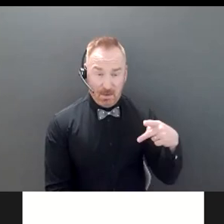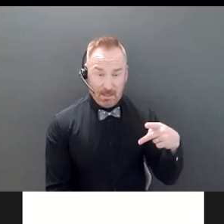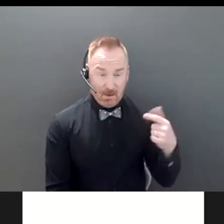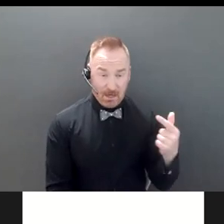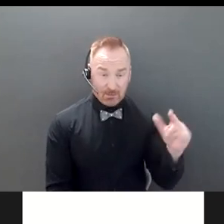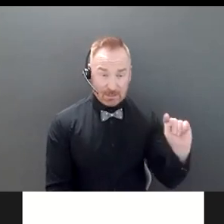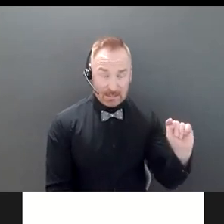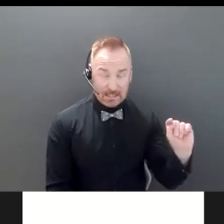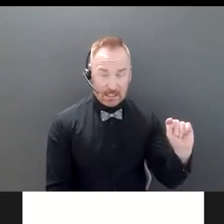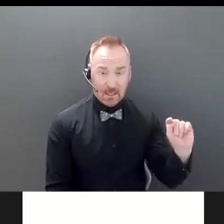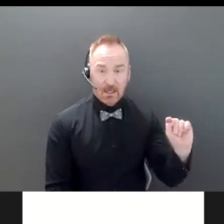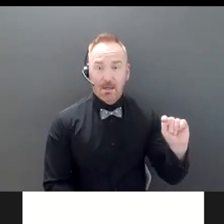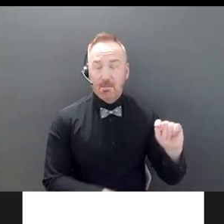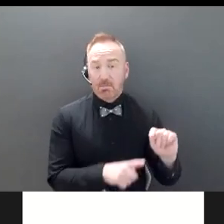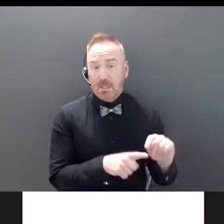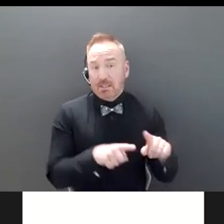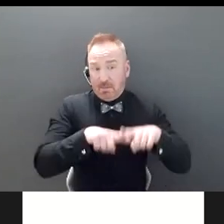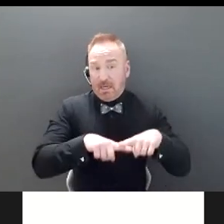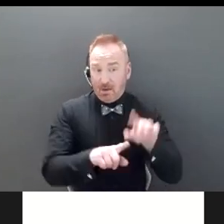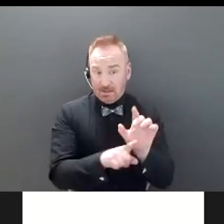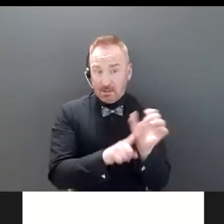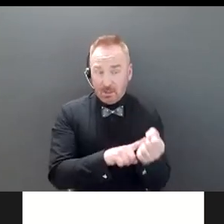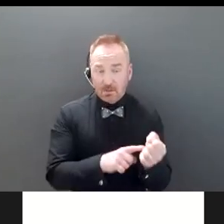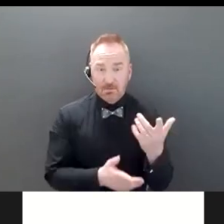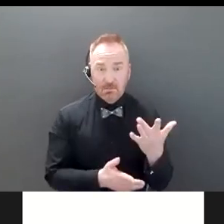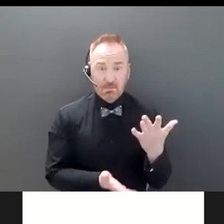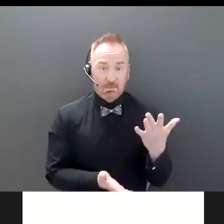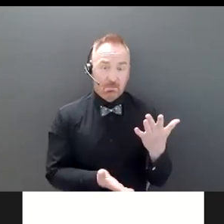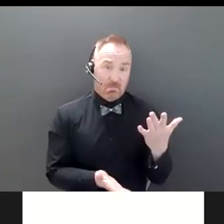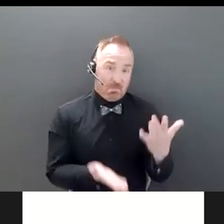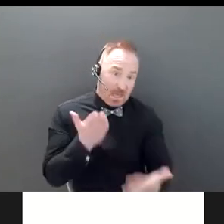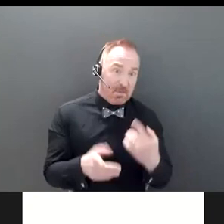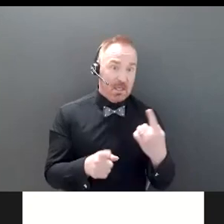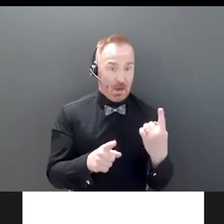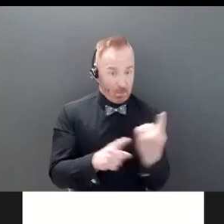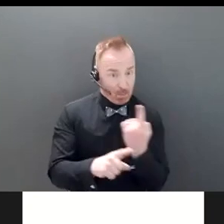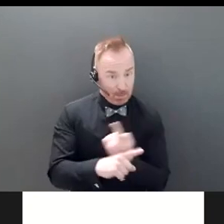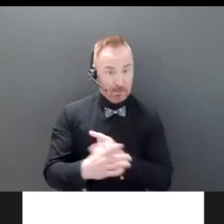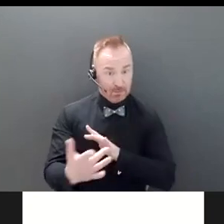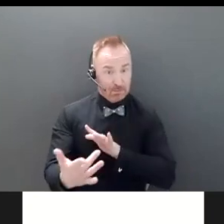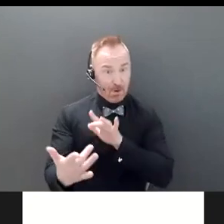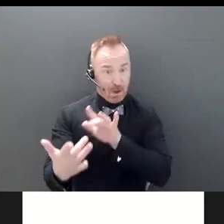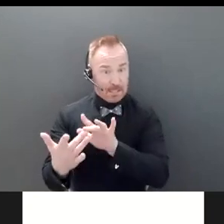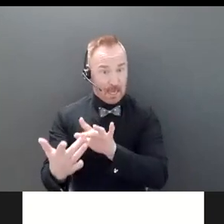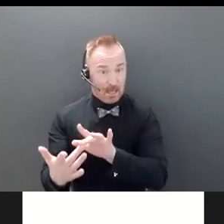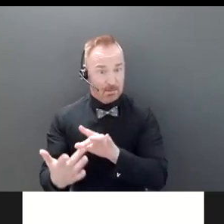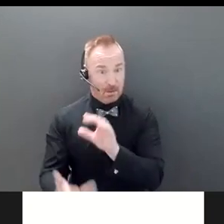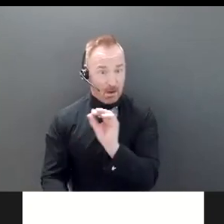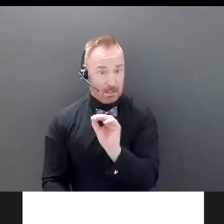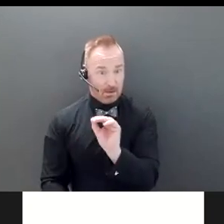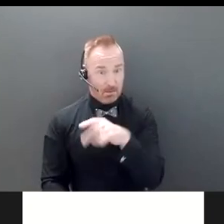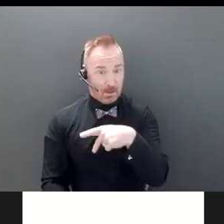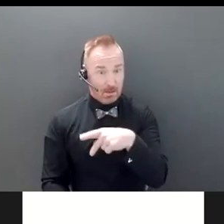might be appropriate to contact the, the, the Public Guardian and Trustee. We, and I think